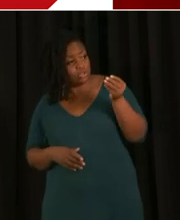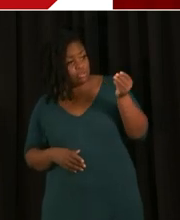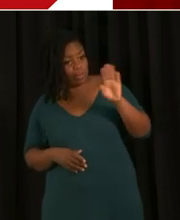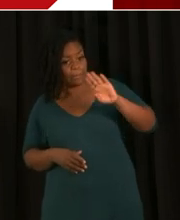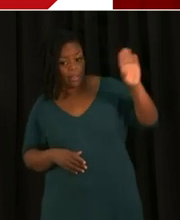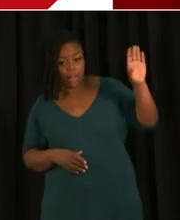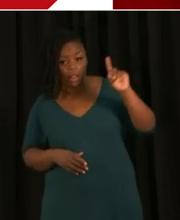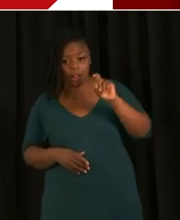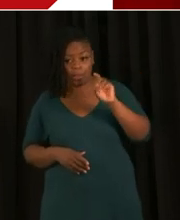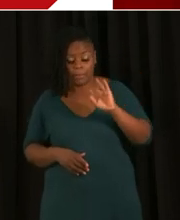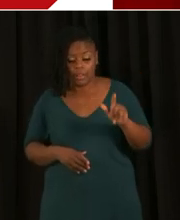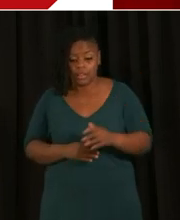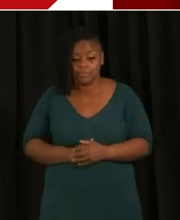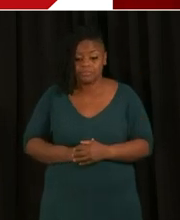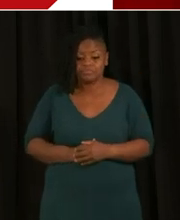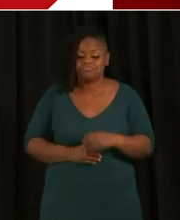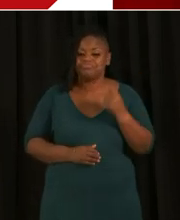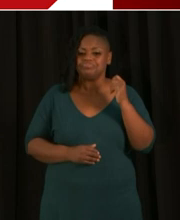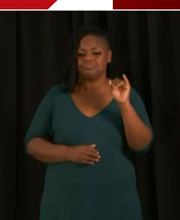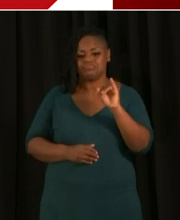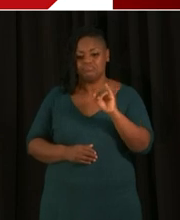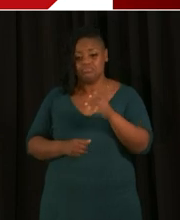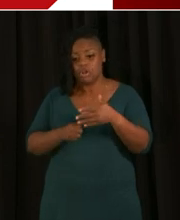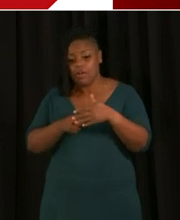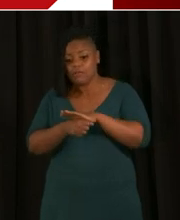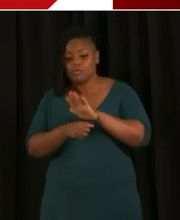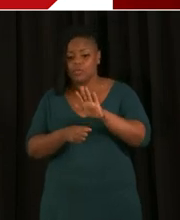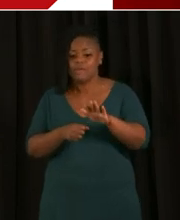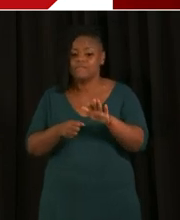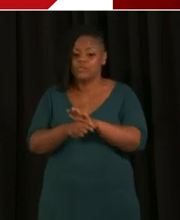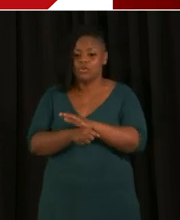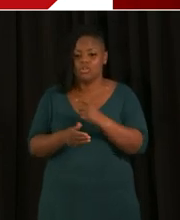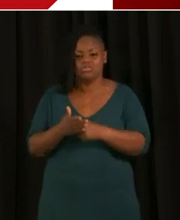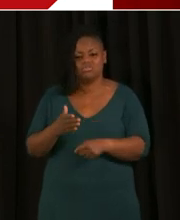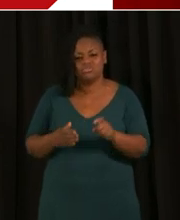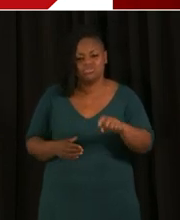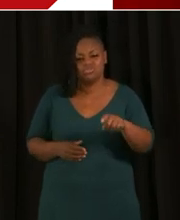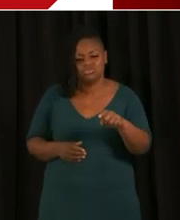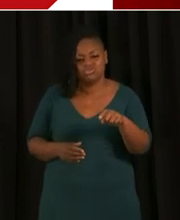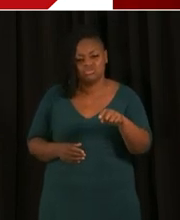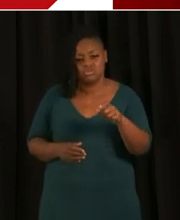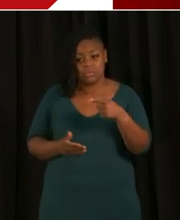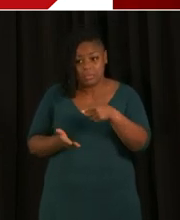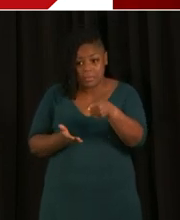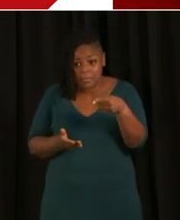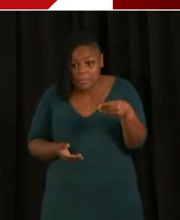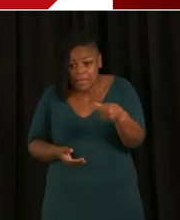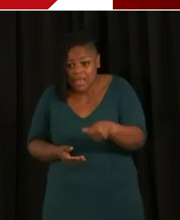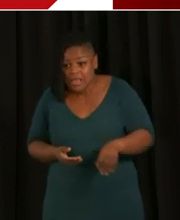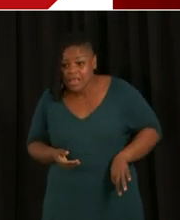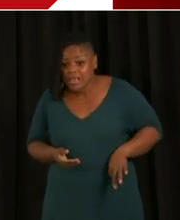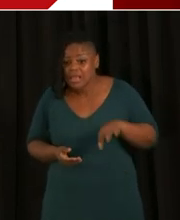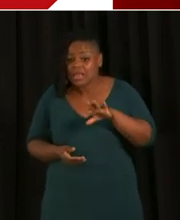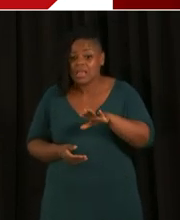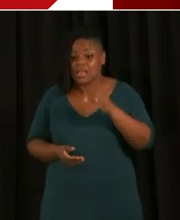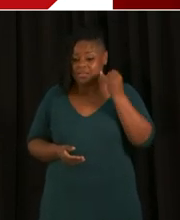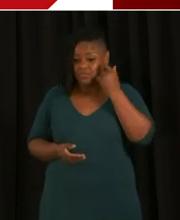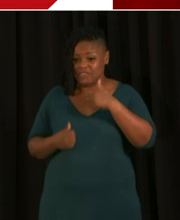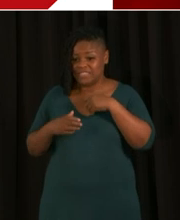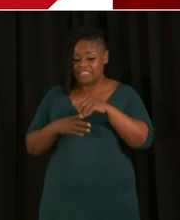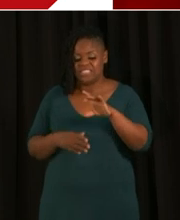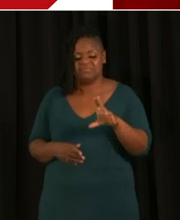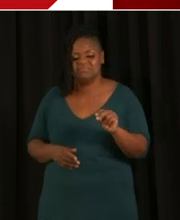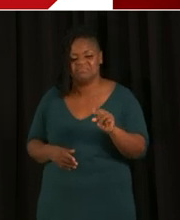insurance is supposed to cover the entire cost of that. So there should be no financial impact to a resident for providing their